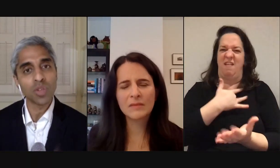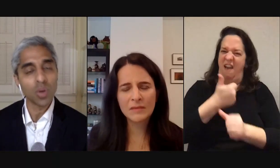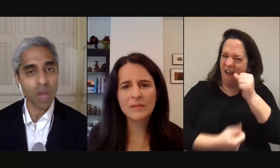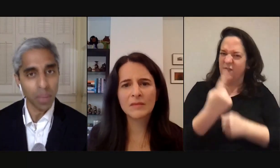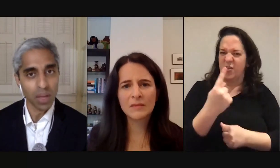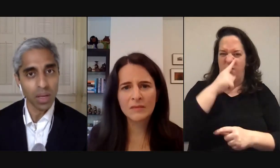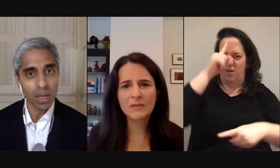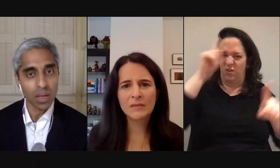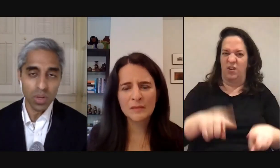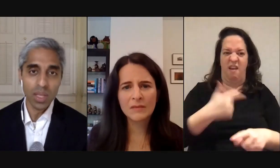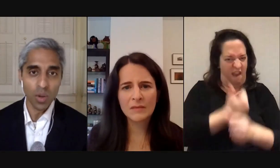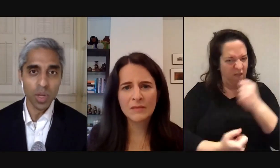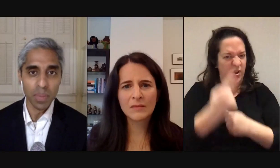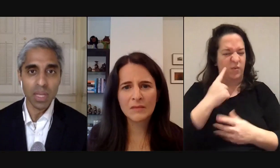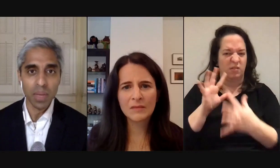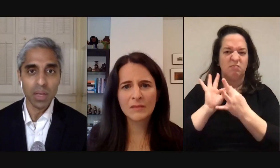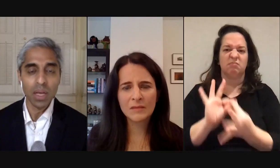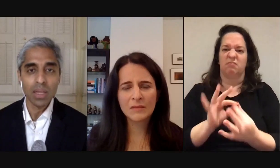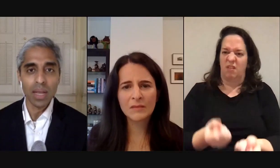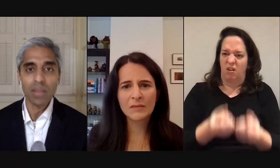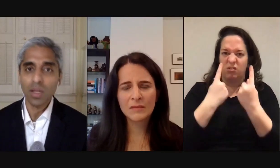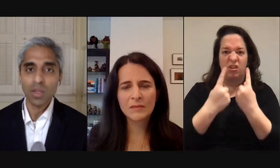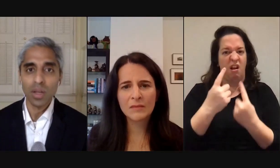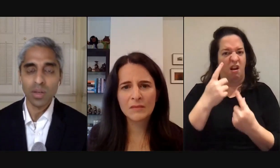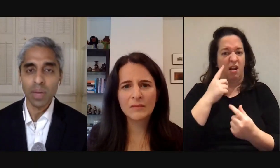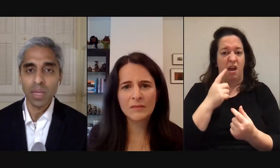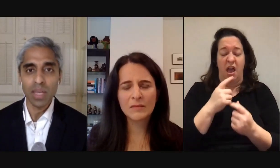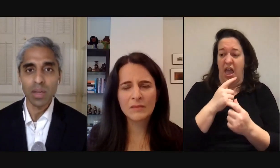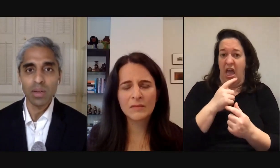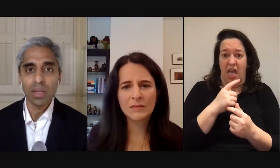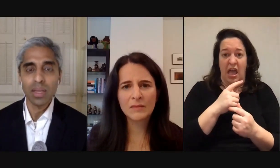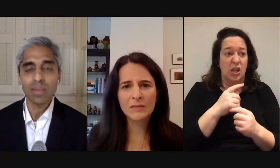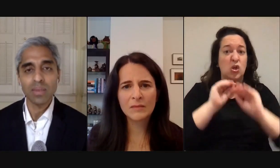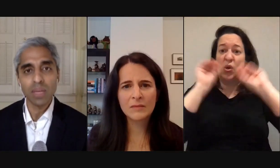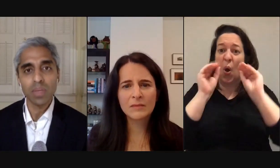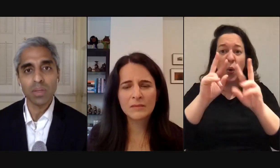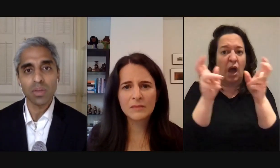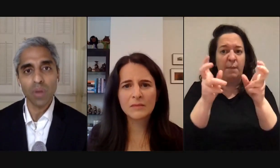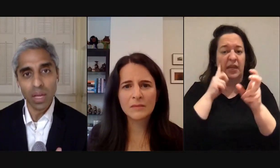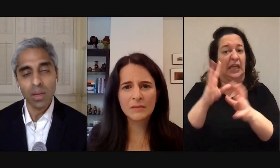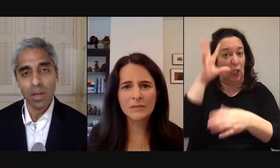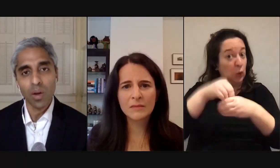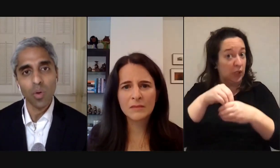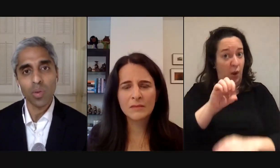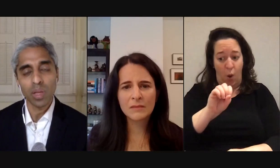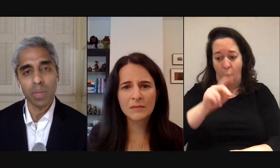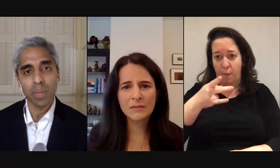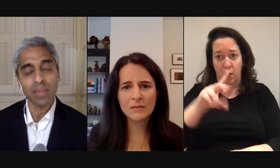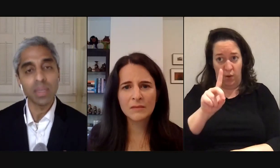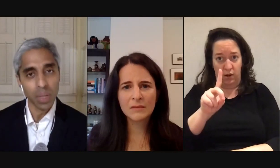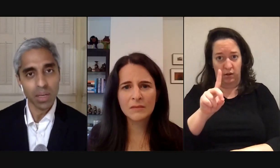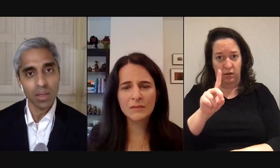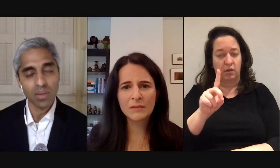say that there was no topic including the opioid epidemic that I touched on during my tenure that seemed to strike a chord